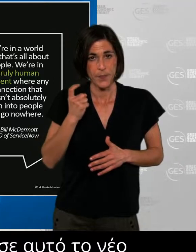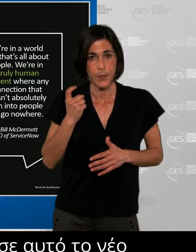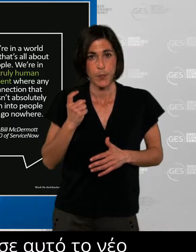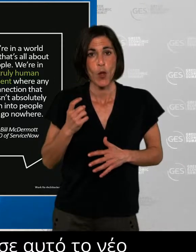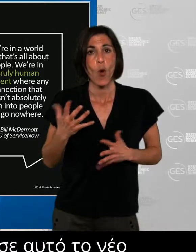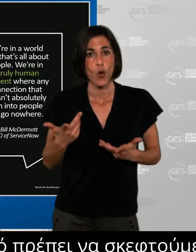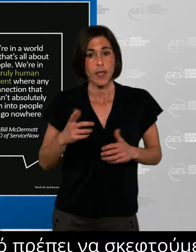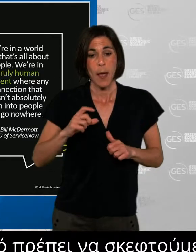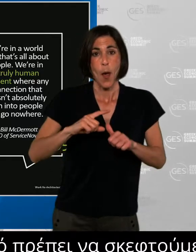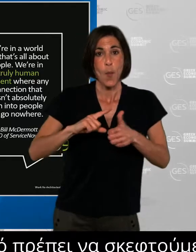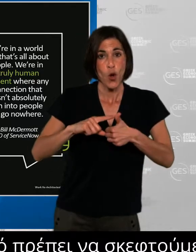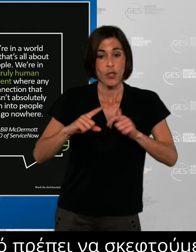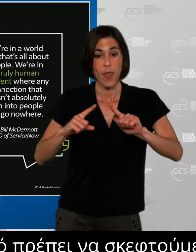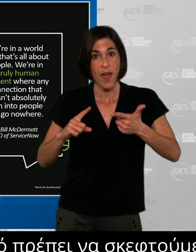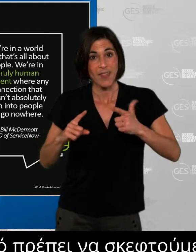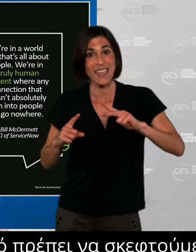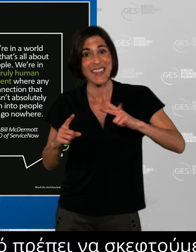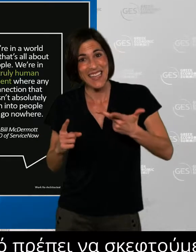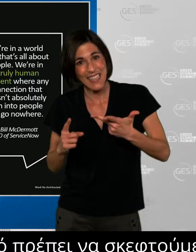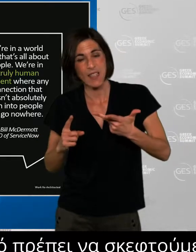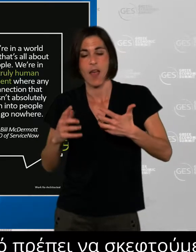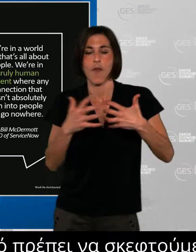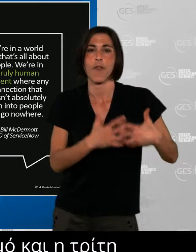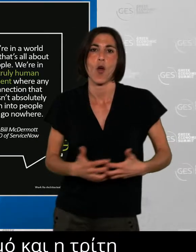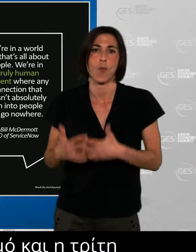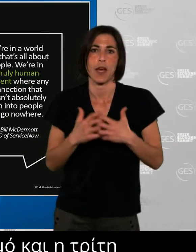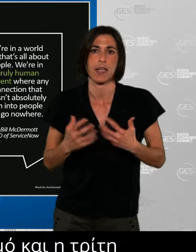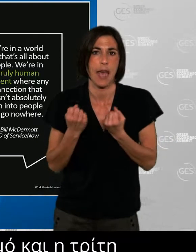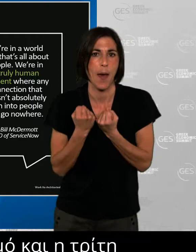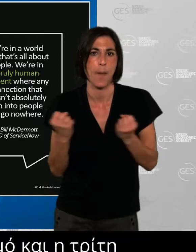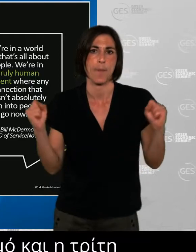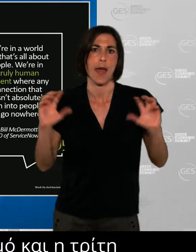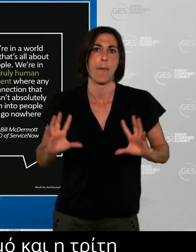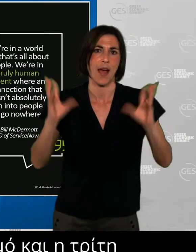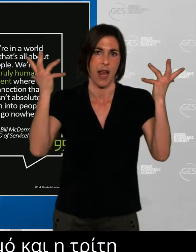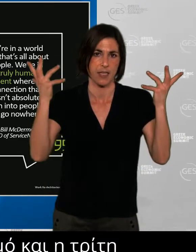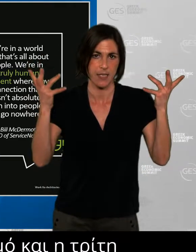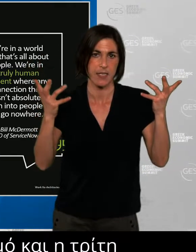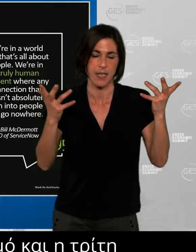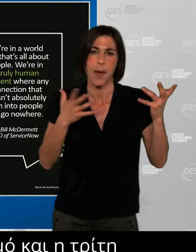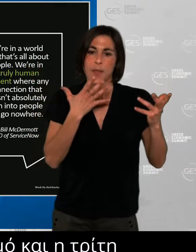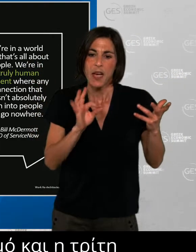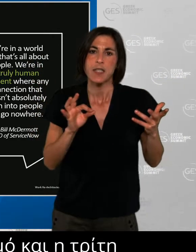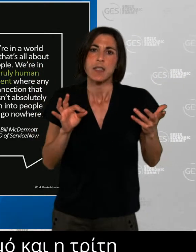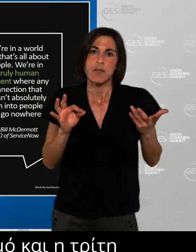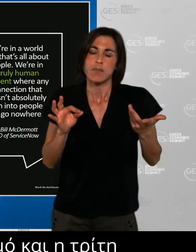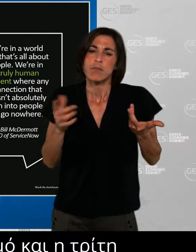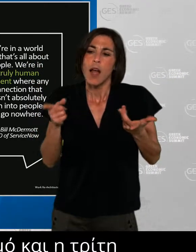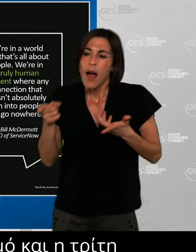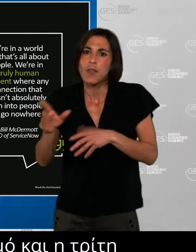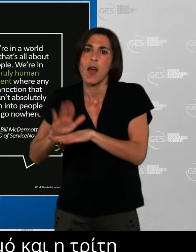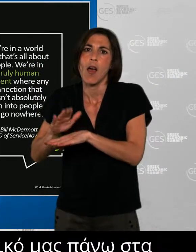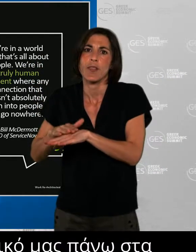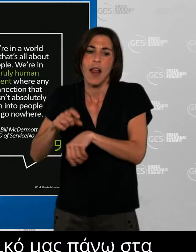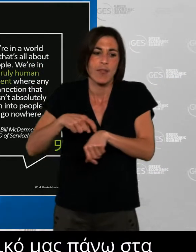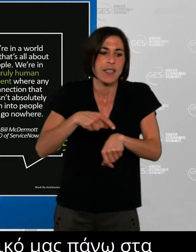of framed how we think about the topic. They have sort of formed our view of productivity. They